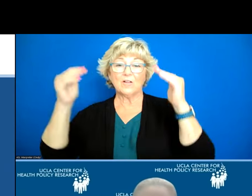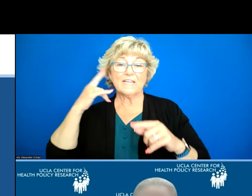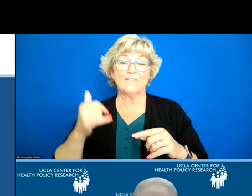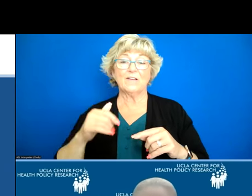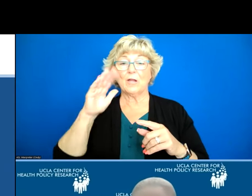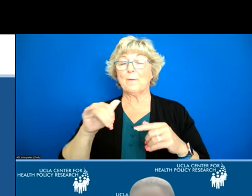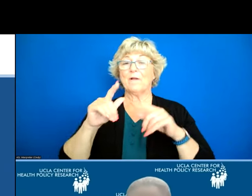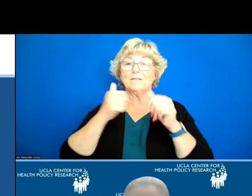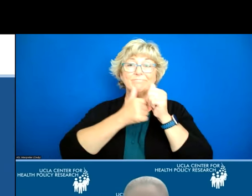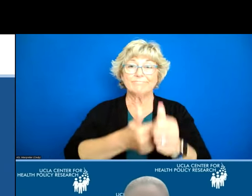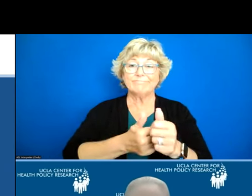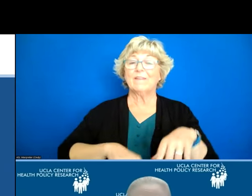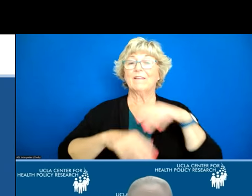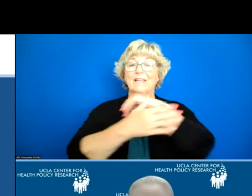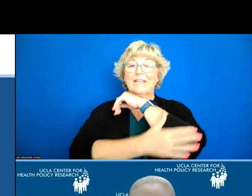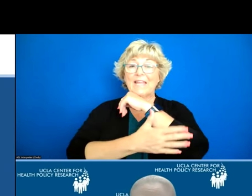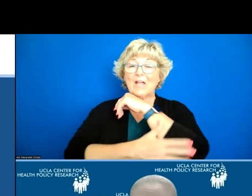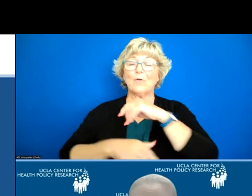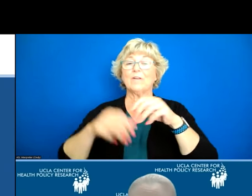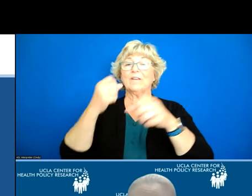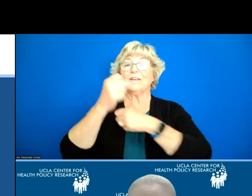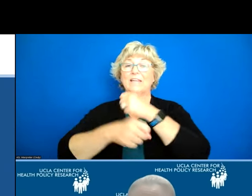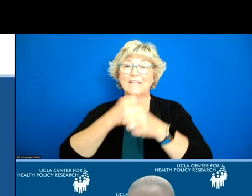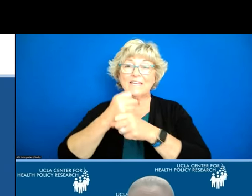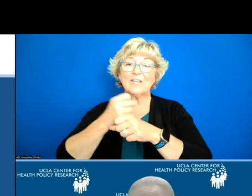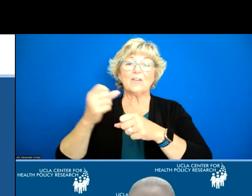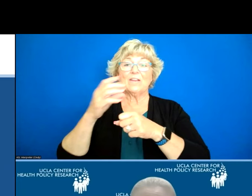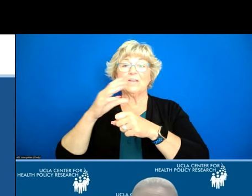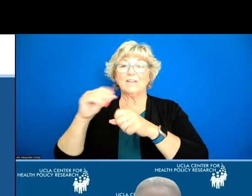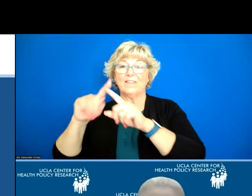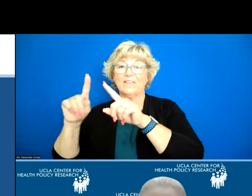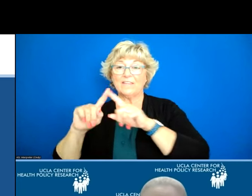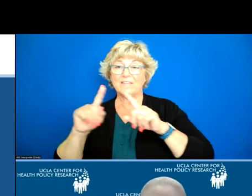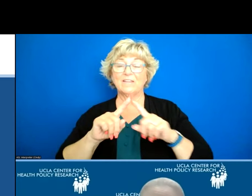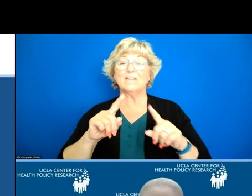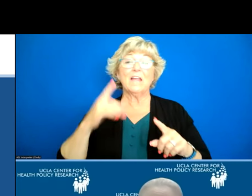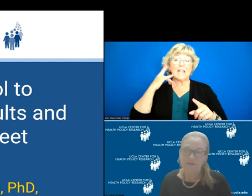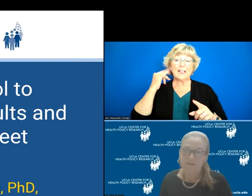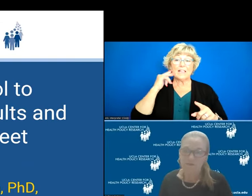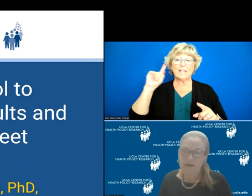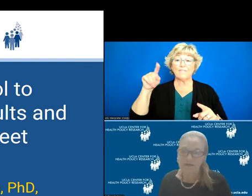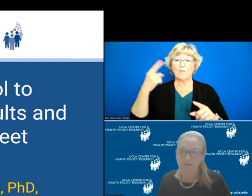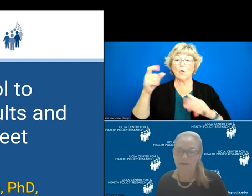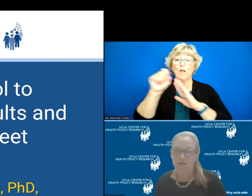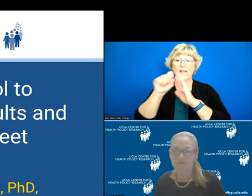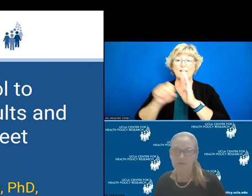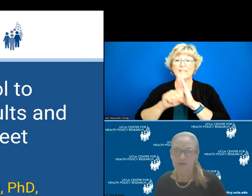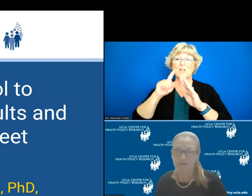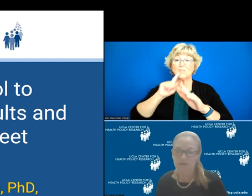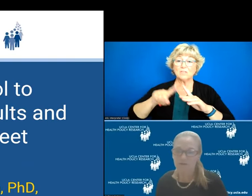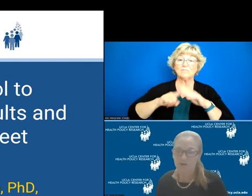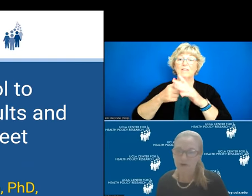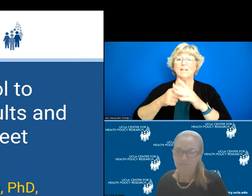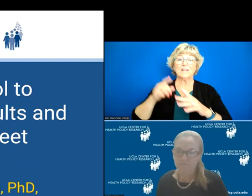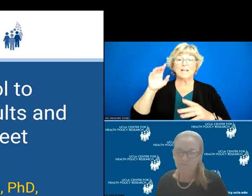county family type and several demographic indicators importantly california is the only state to have enacted the elder